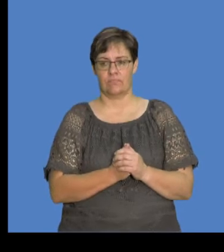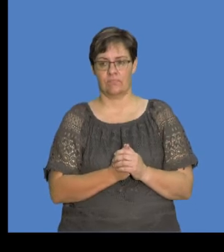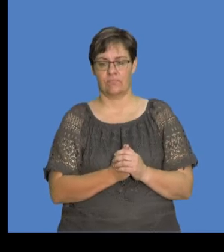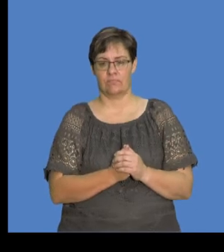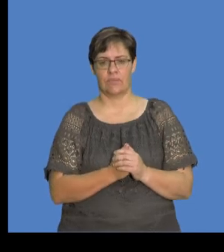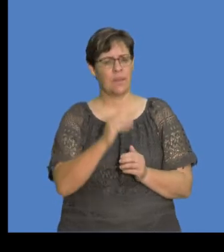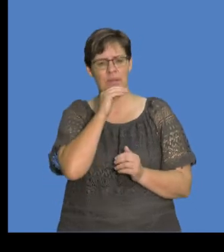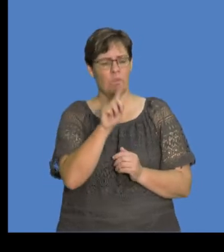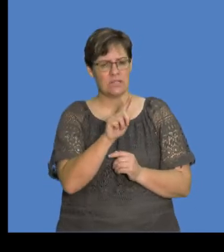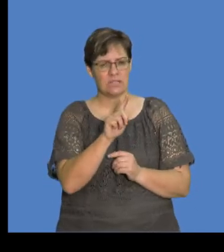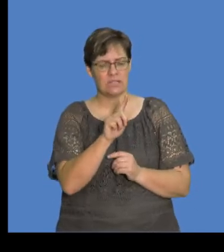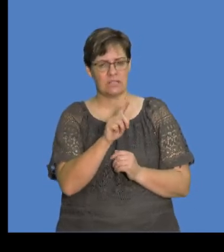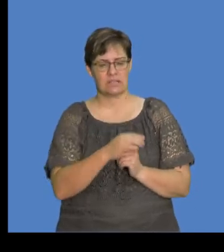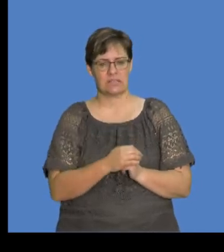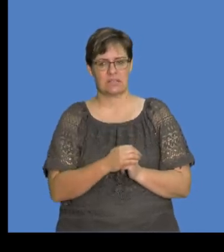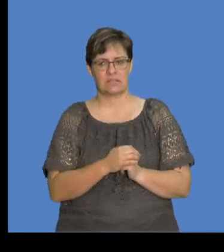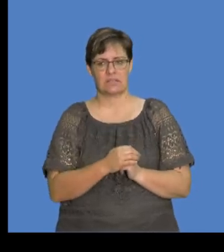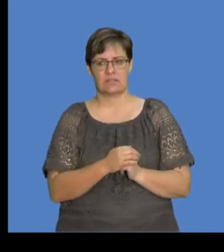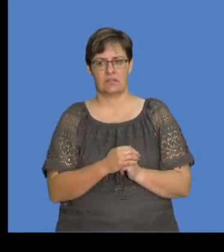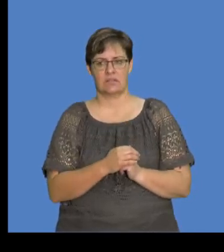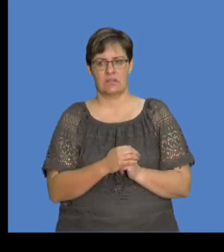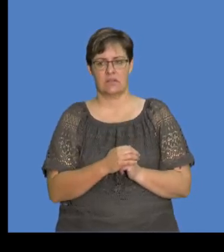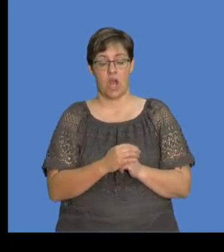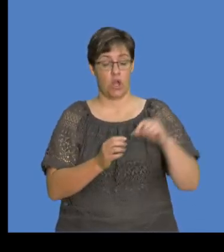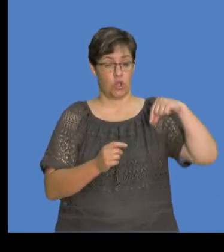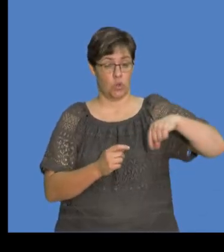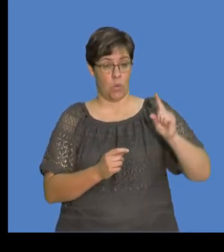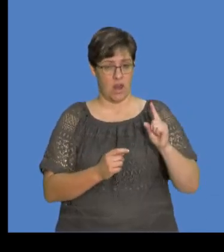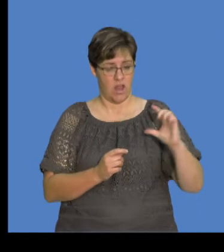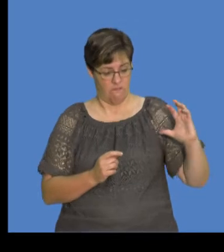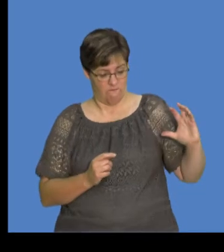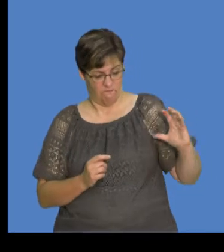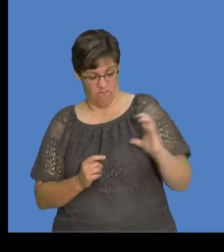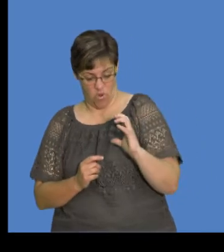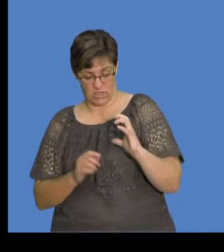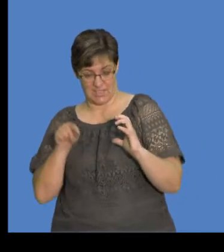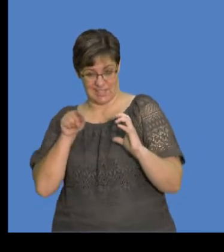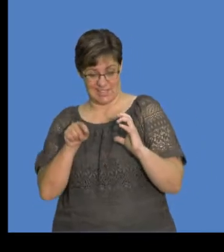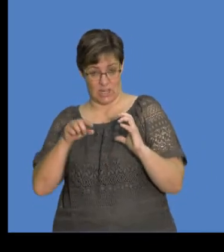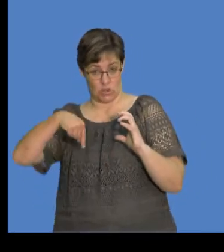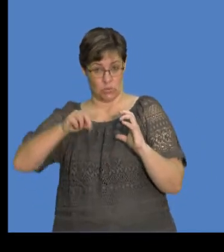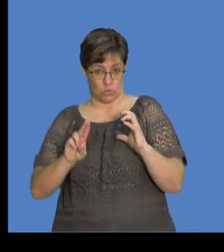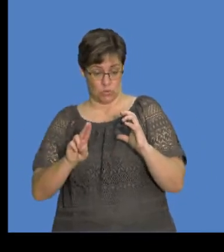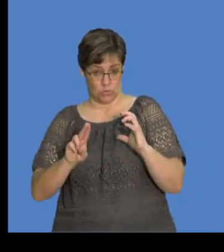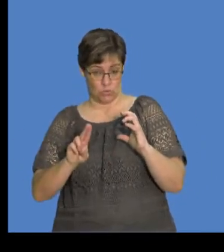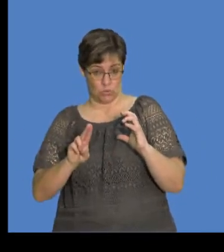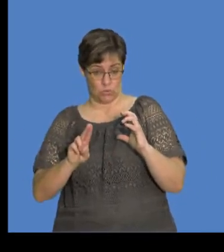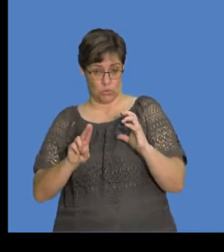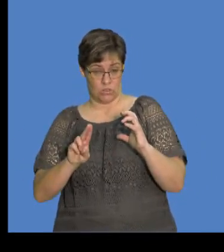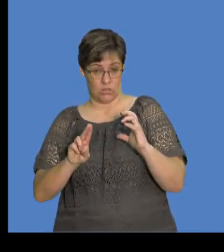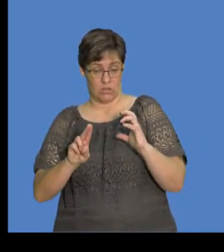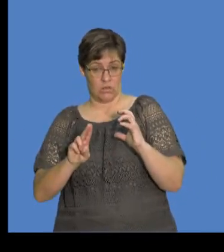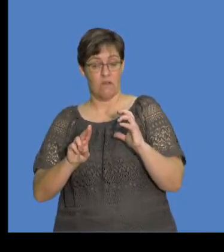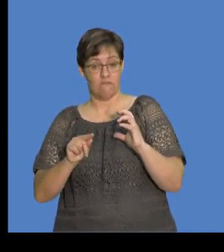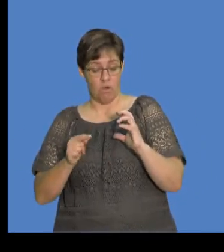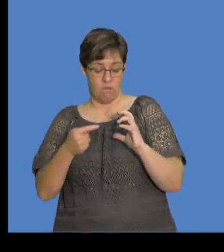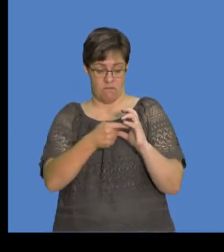So in other words, there's a force exerted by Q1 on Q2 towards Q1. And then